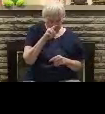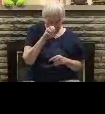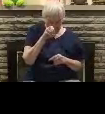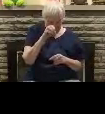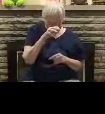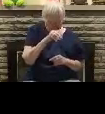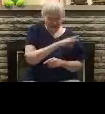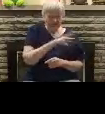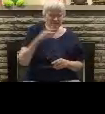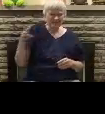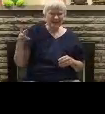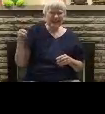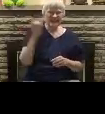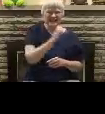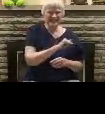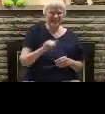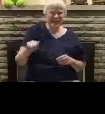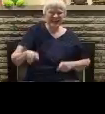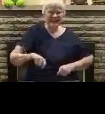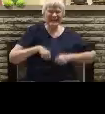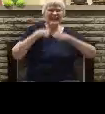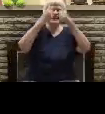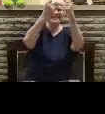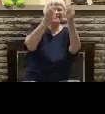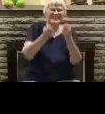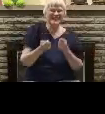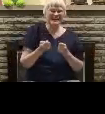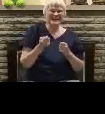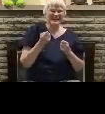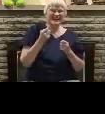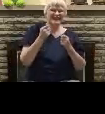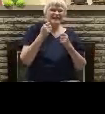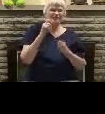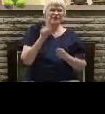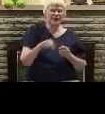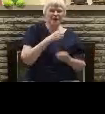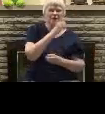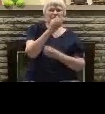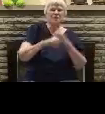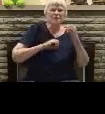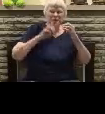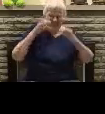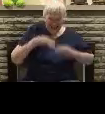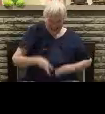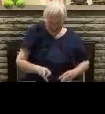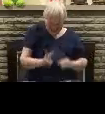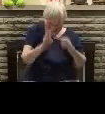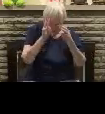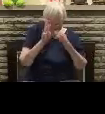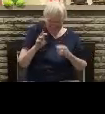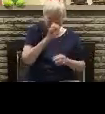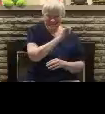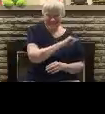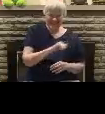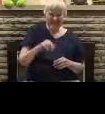and the cities about them in like manner giving themselves over to fornication and going after strange flesh are